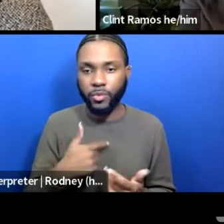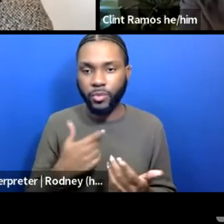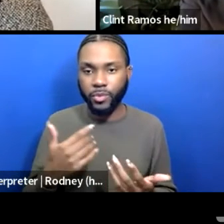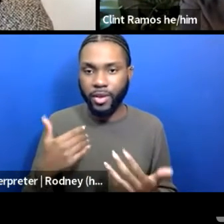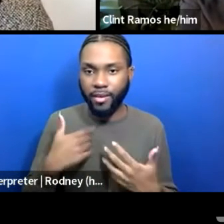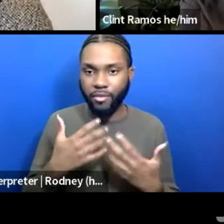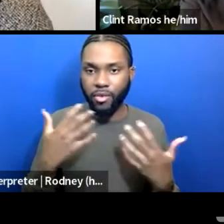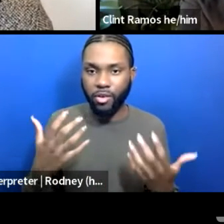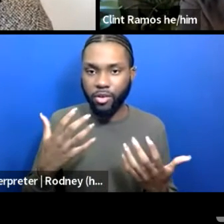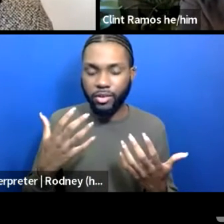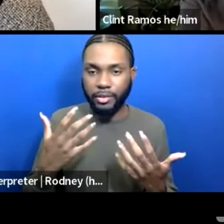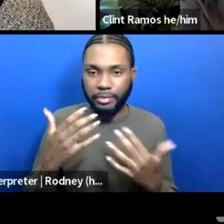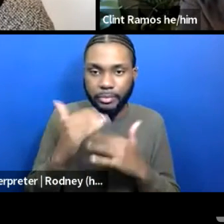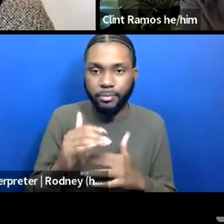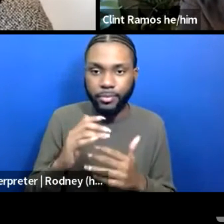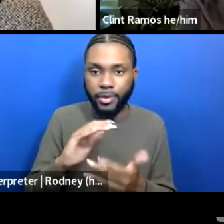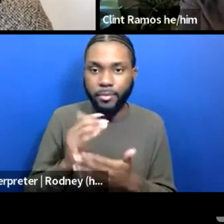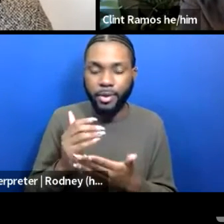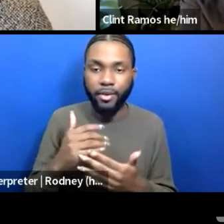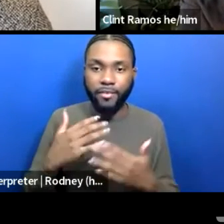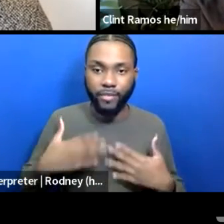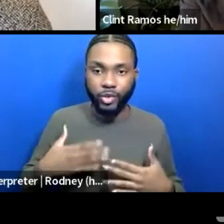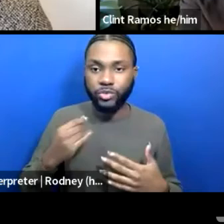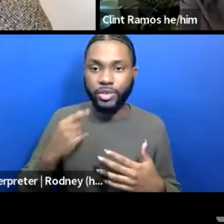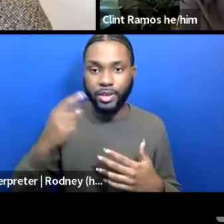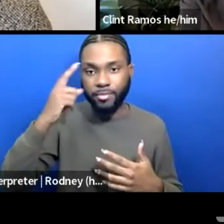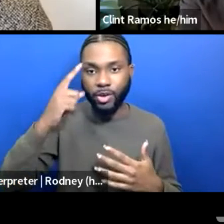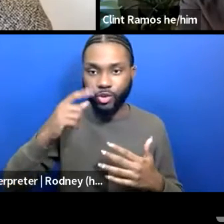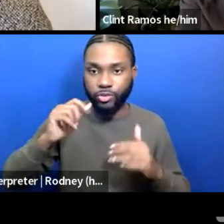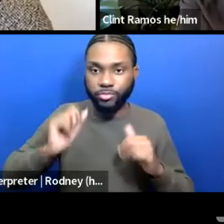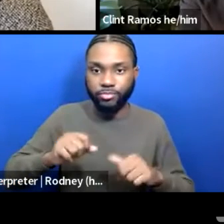reserves, after which we become depleted too.